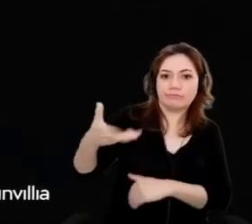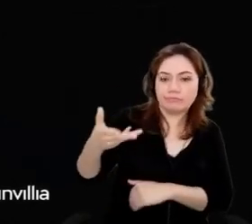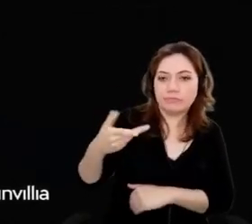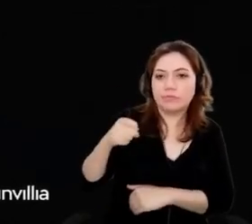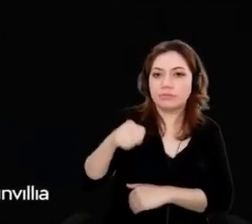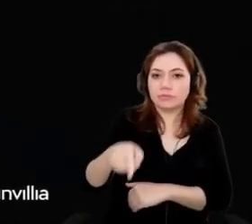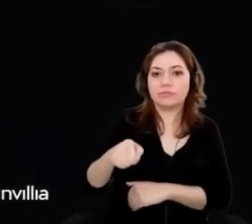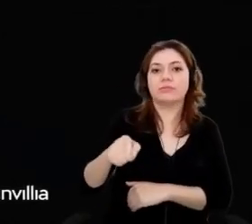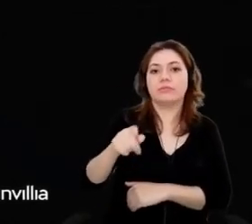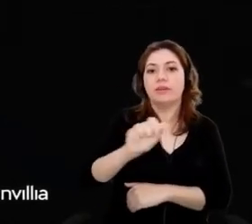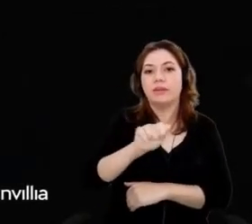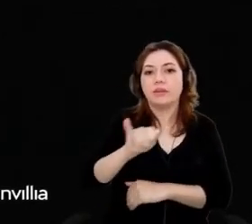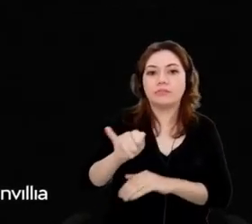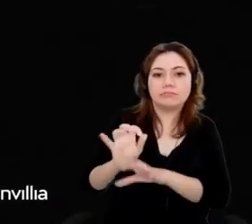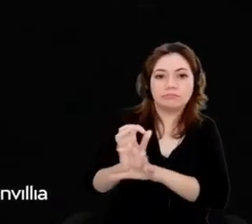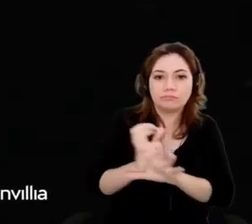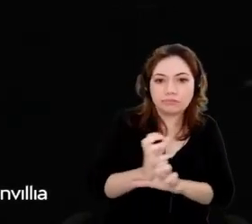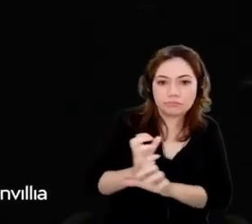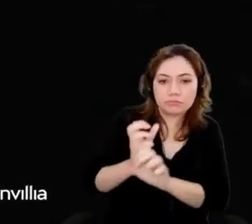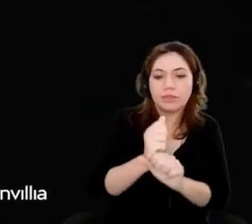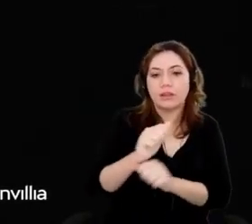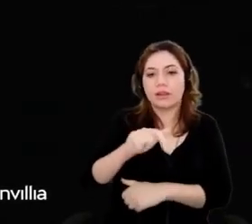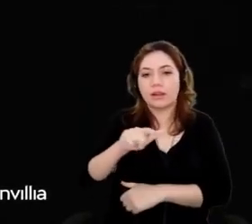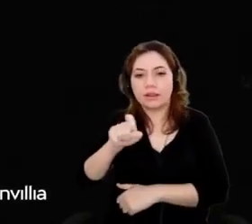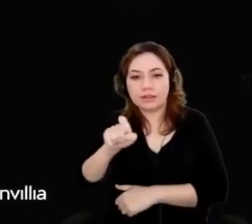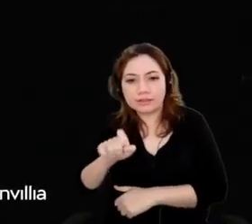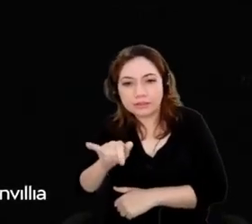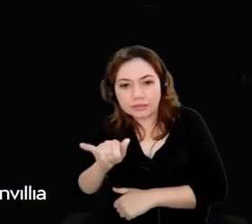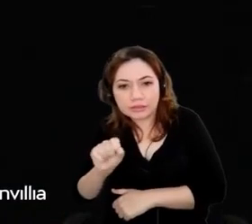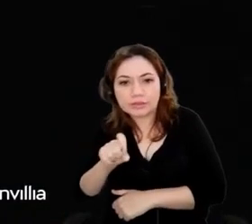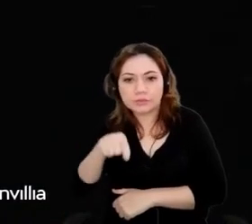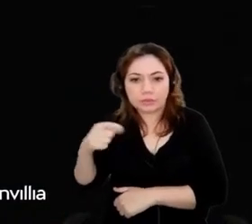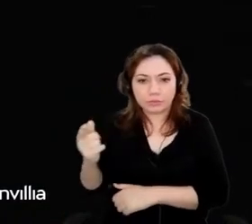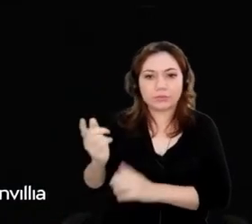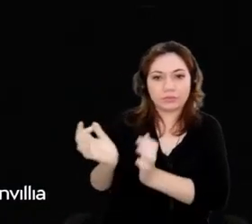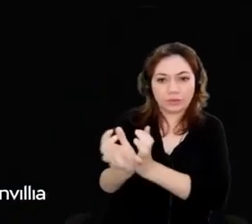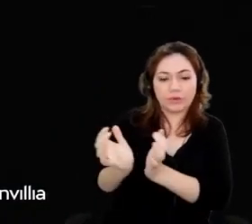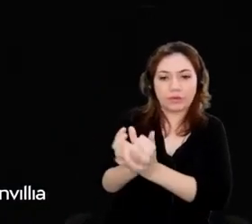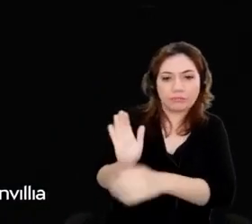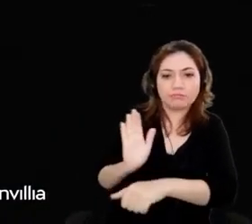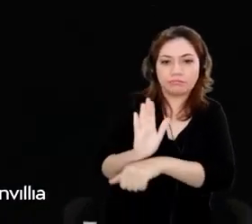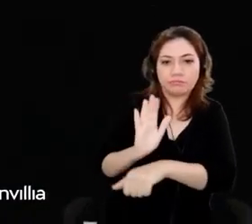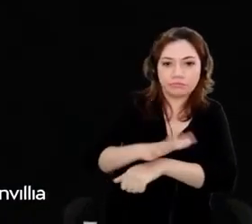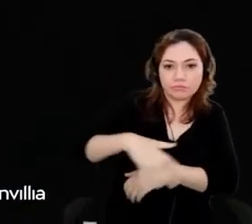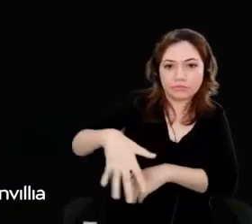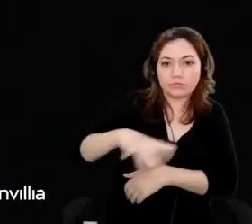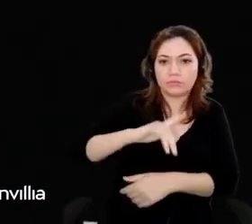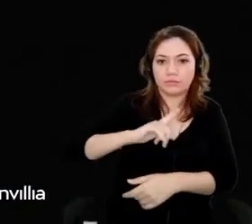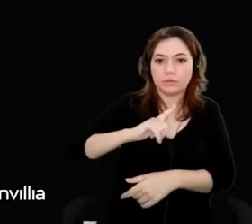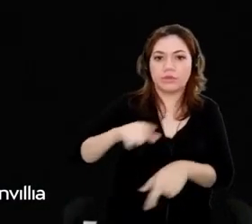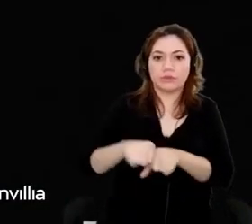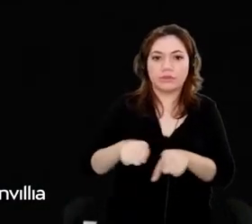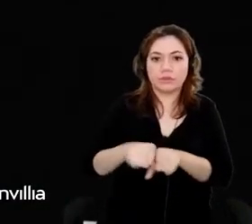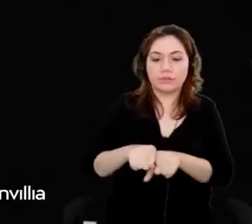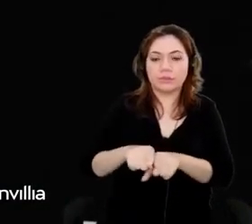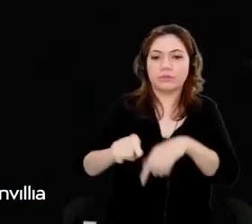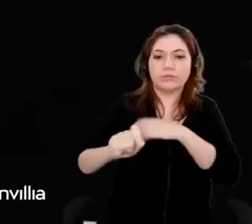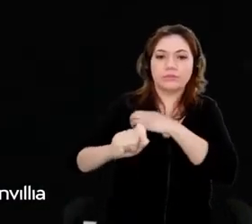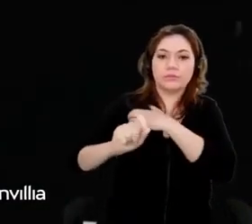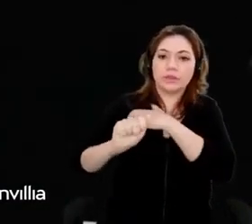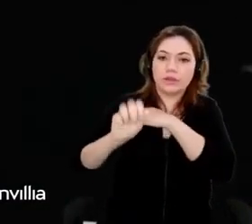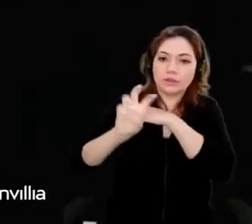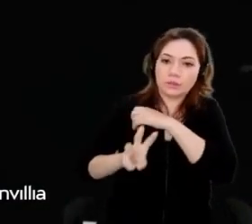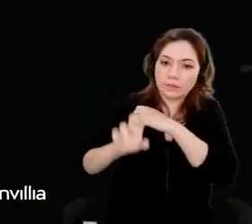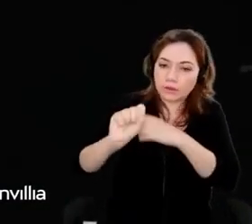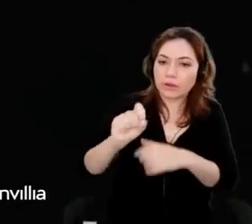templates. Avataring for AI. AWS managed blockchain hyper ledger. Track and trace for supply